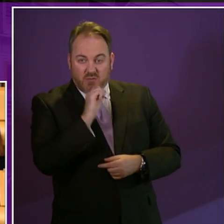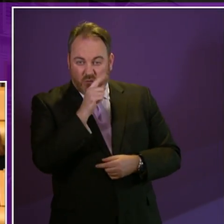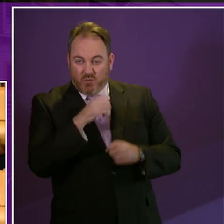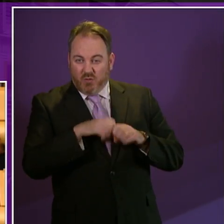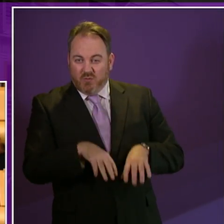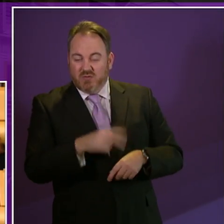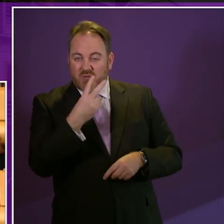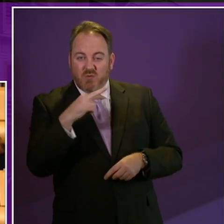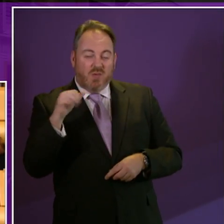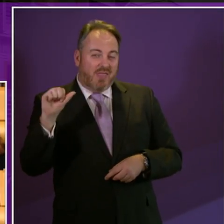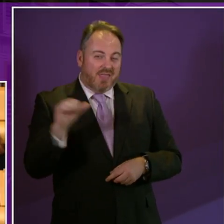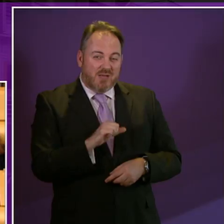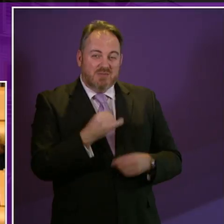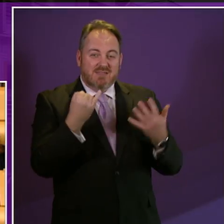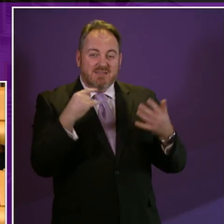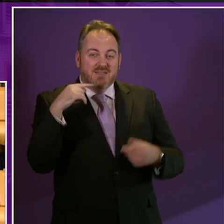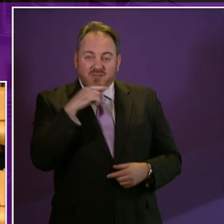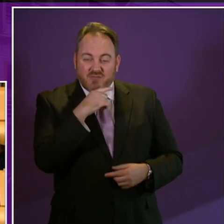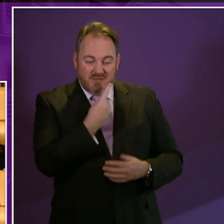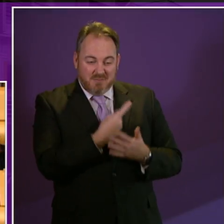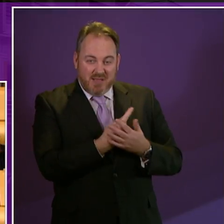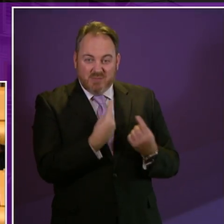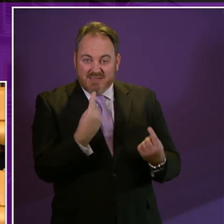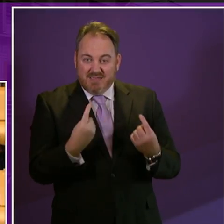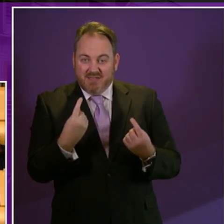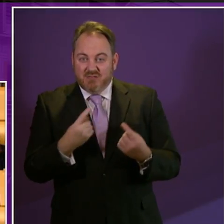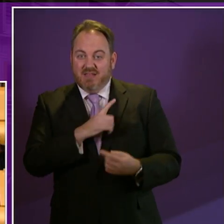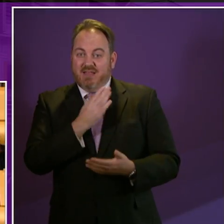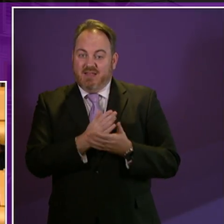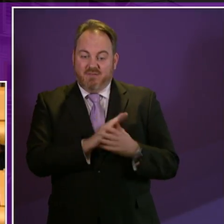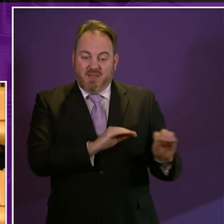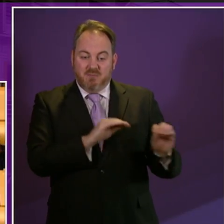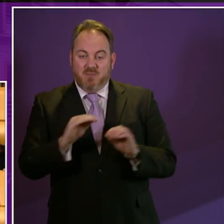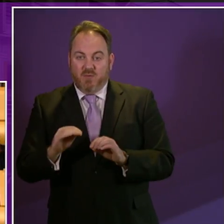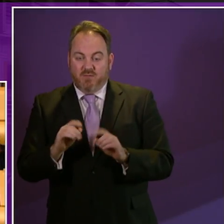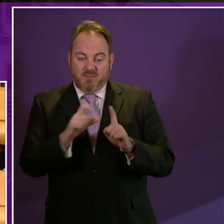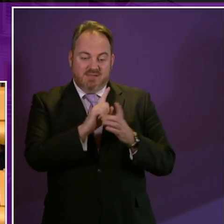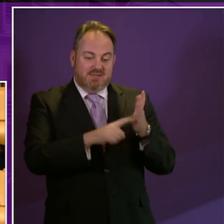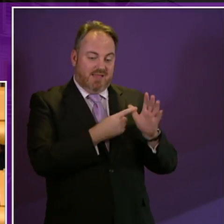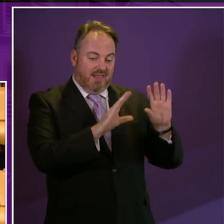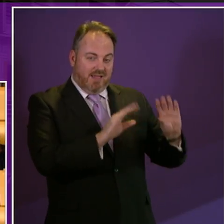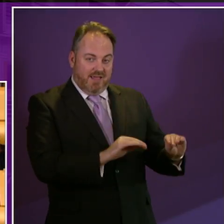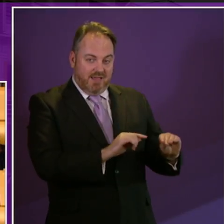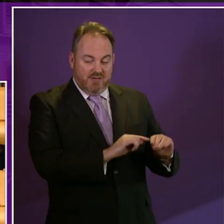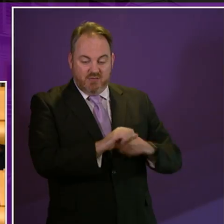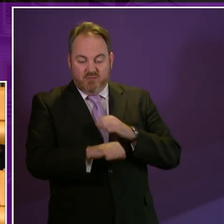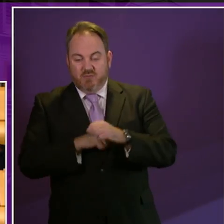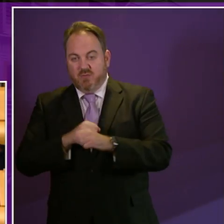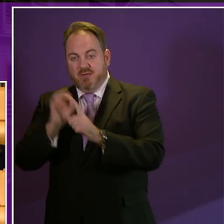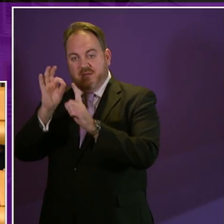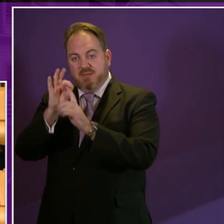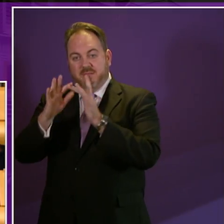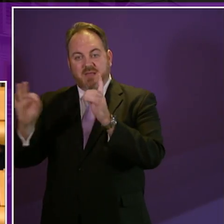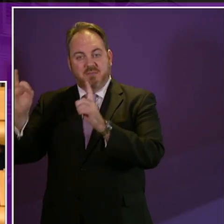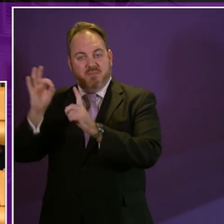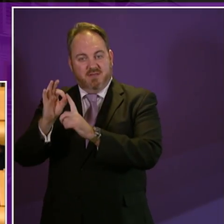£2,600 each in the move from DLA to PIP I would welcome the Scottish Government would take a clear position